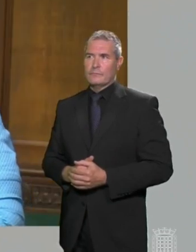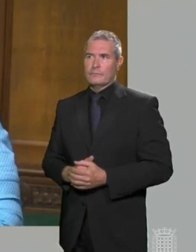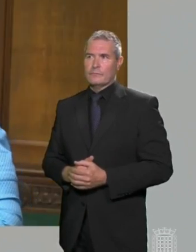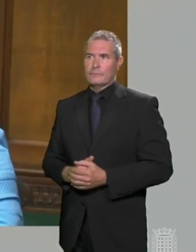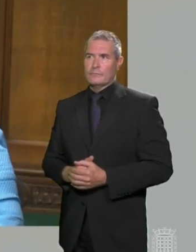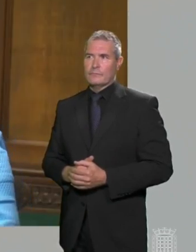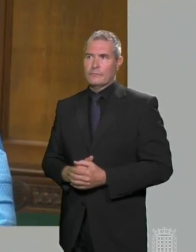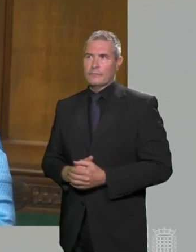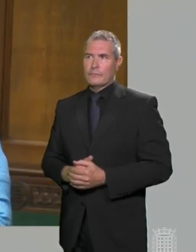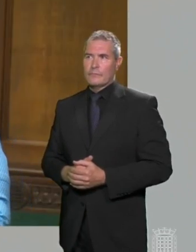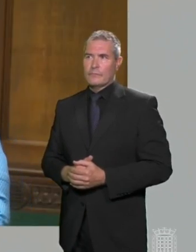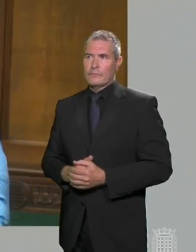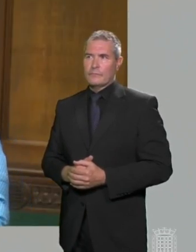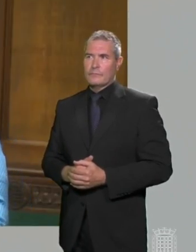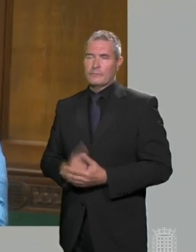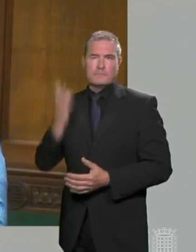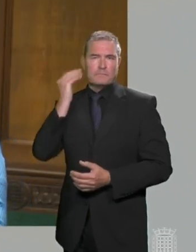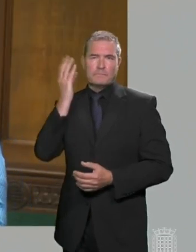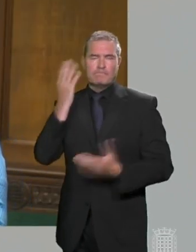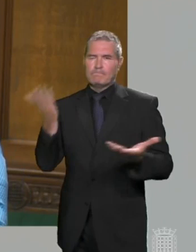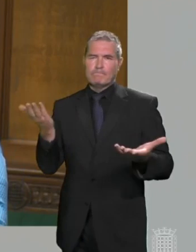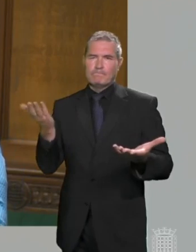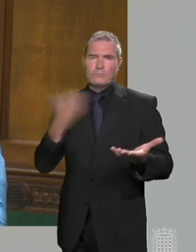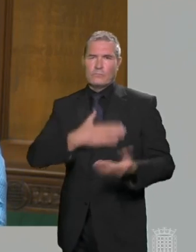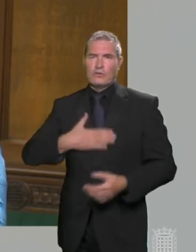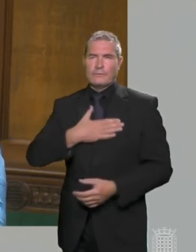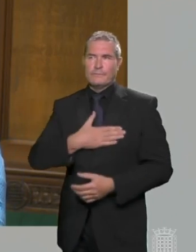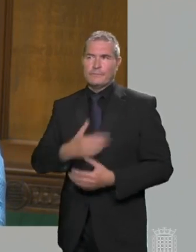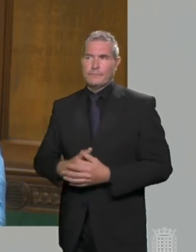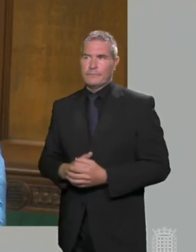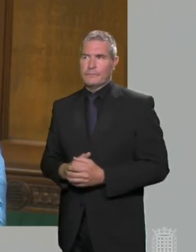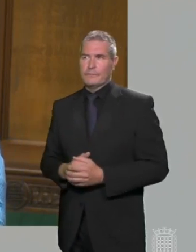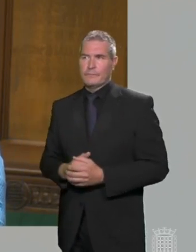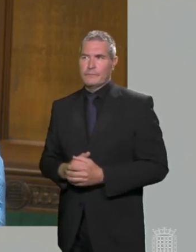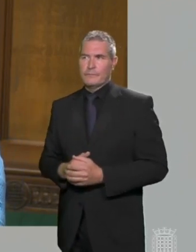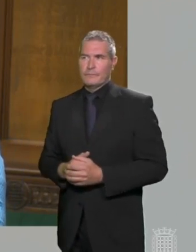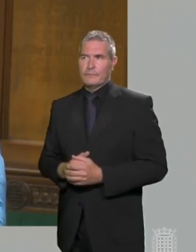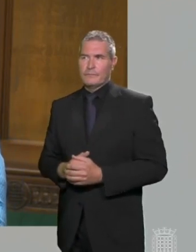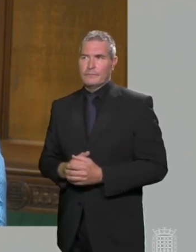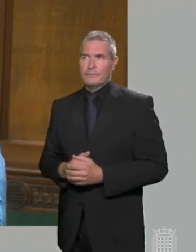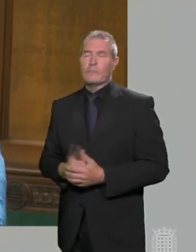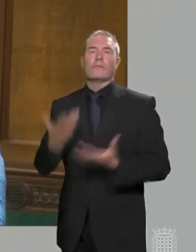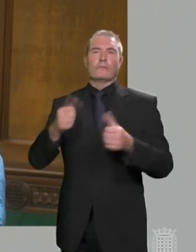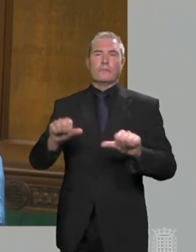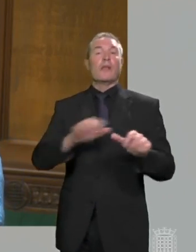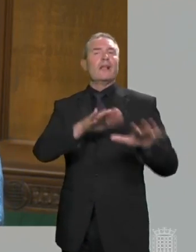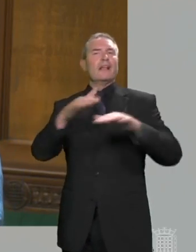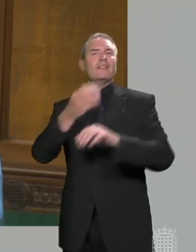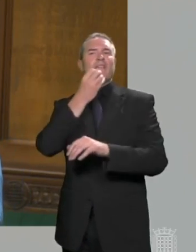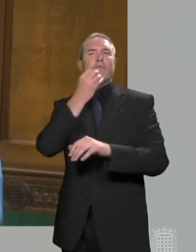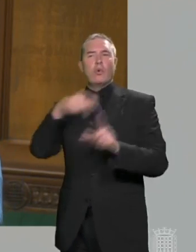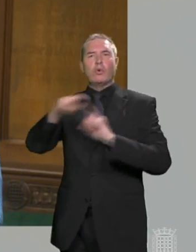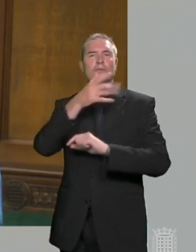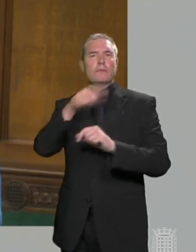The President of the National Farmers Union, Scotland, has said our seafood industry has already been hit hard by Brexit.